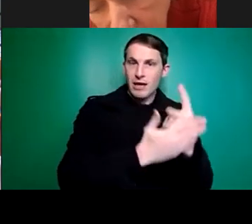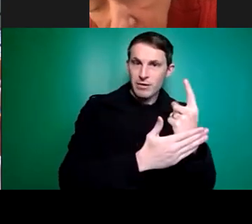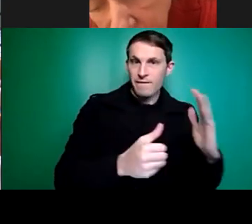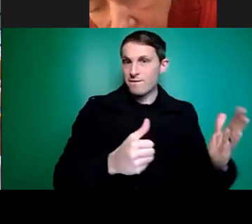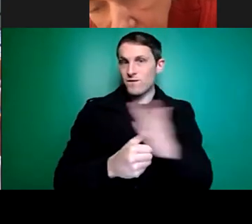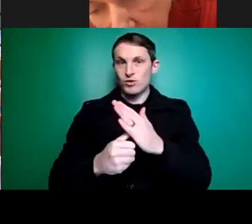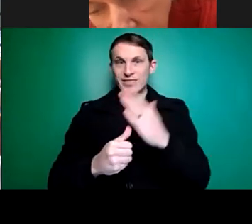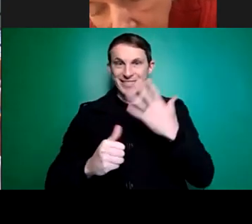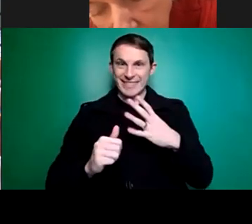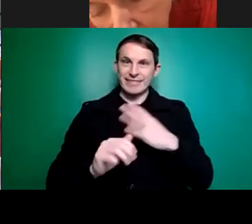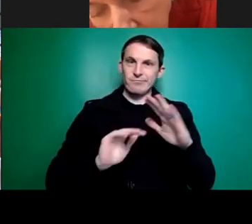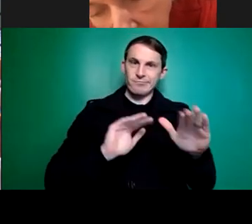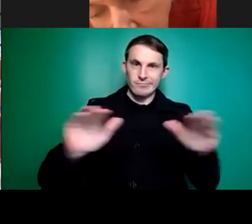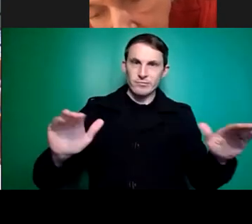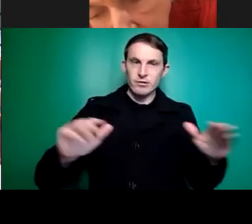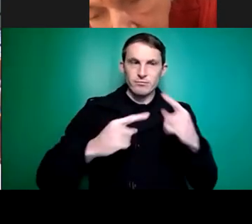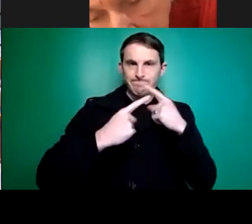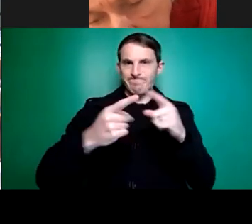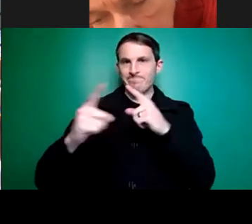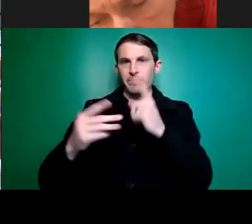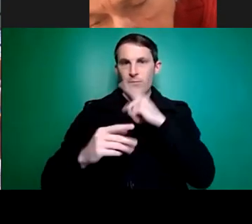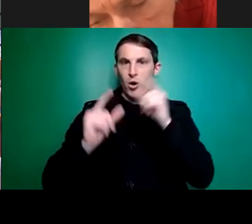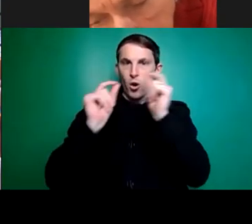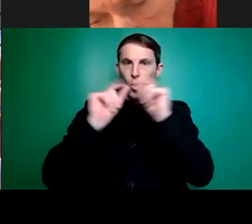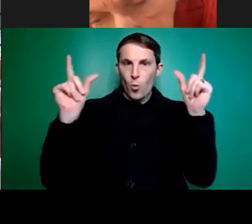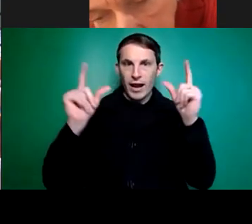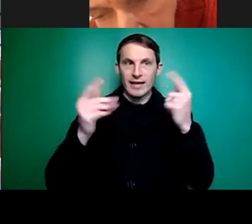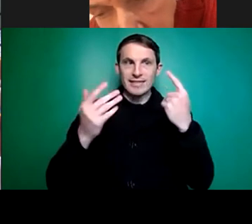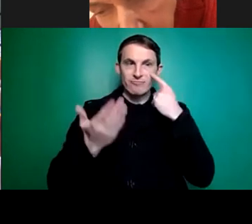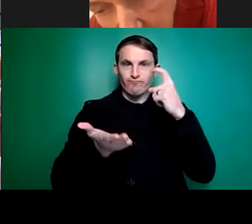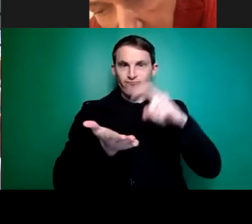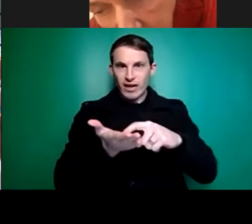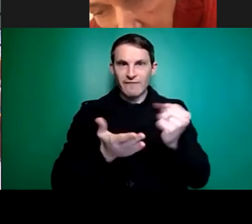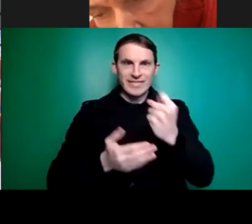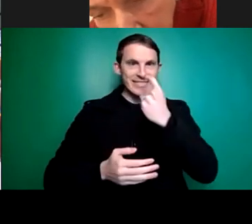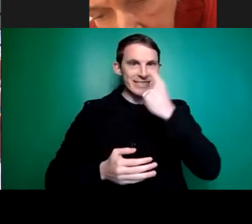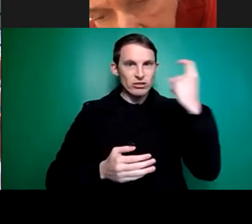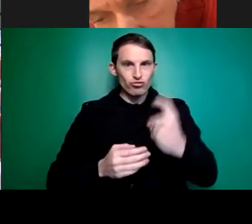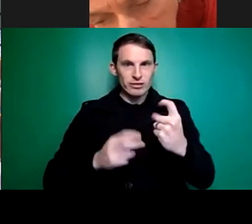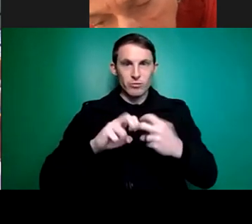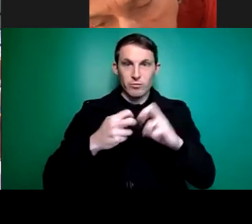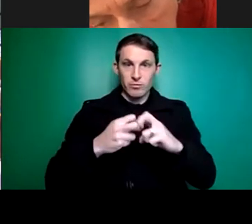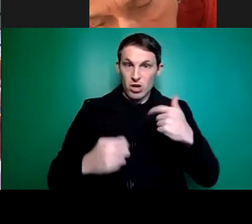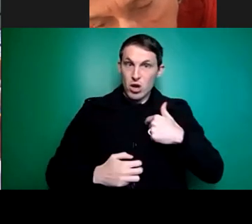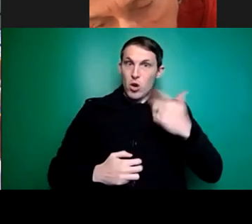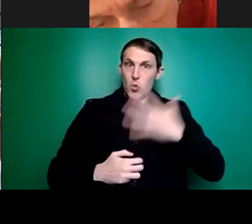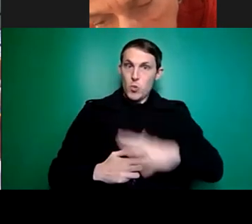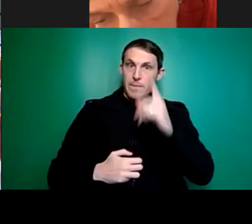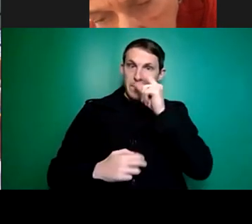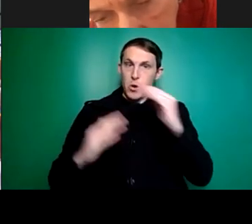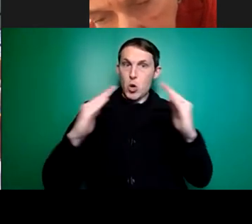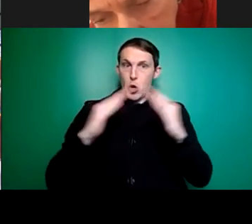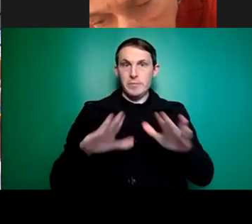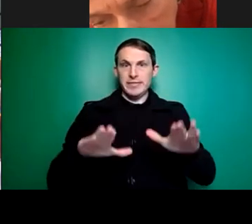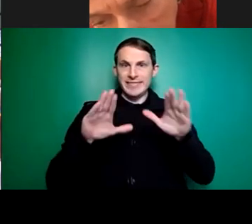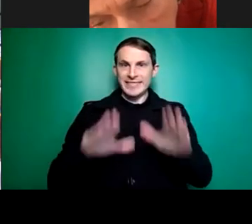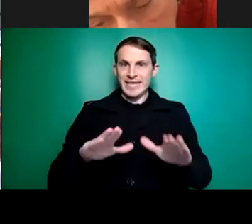and people need to be aware that there is a serious problem. I want to be able to stay at home for the rest of my life and everyone else